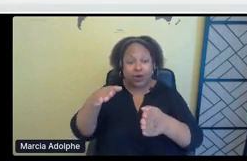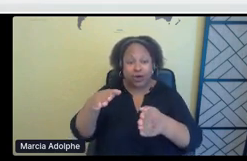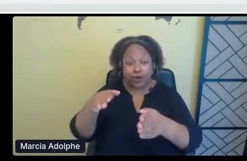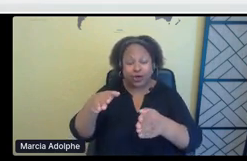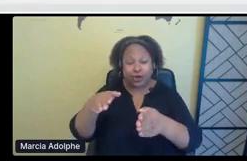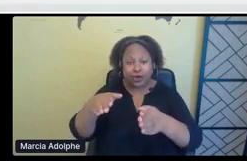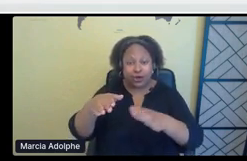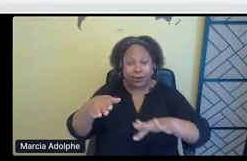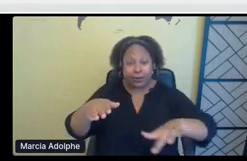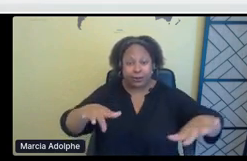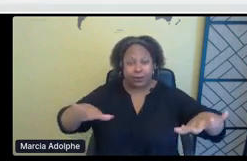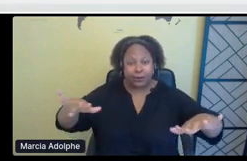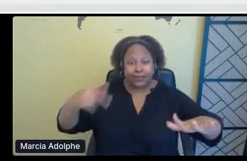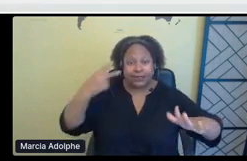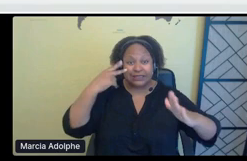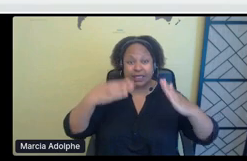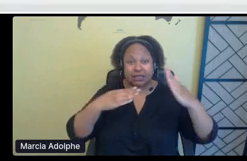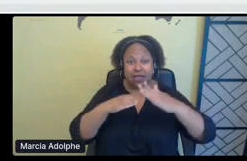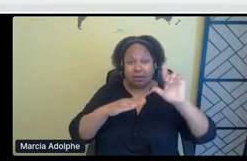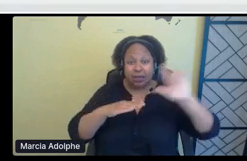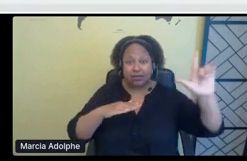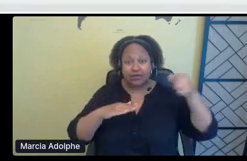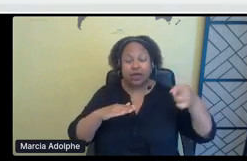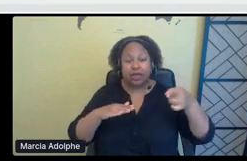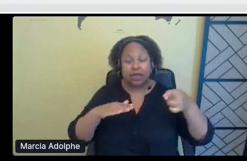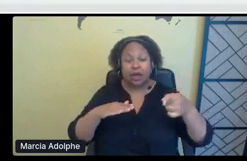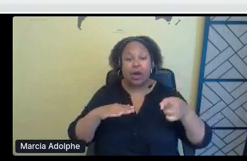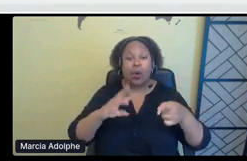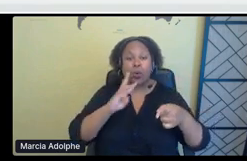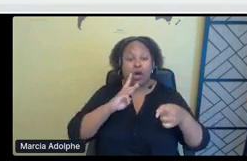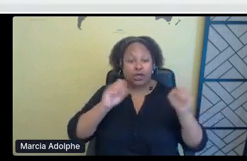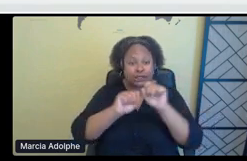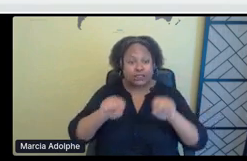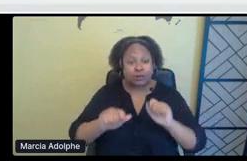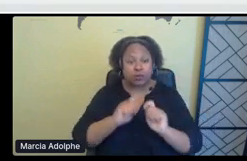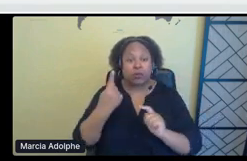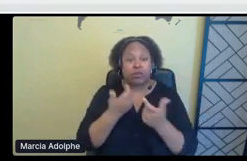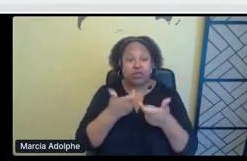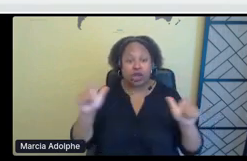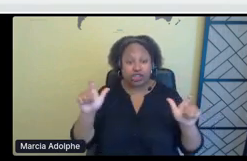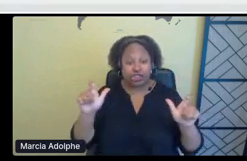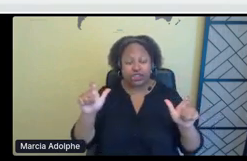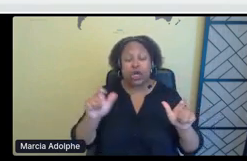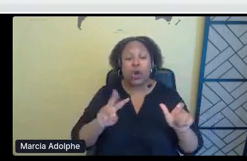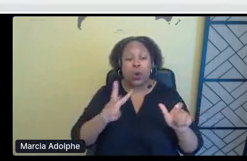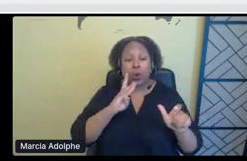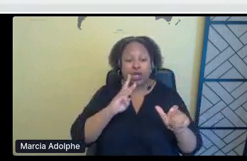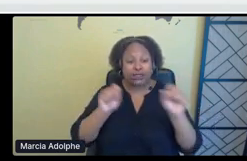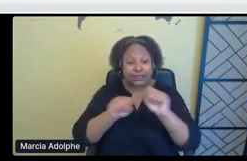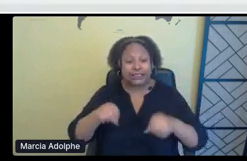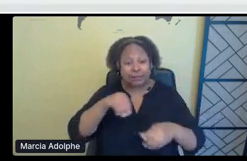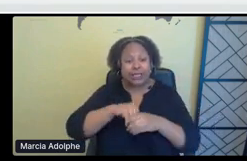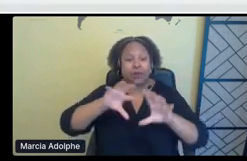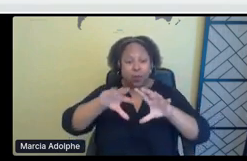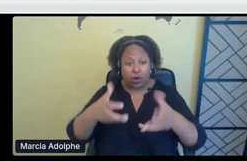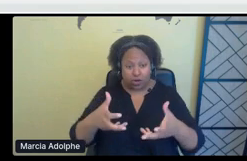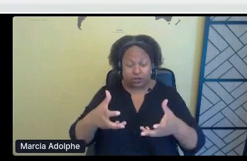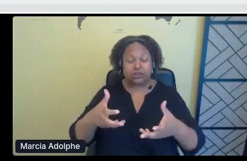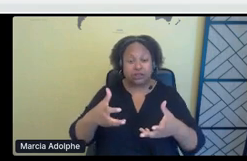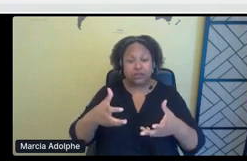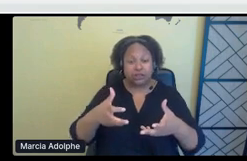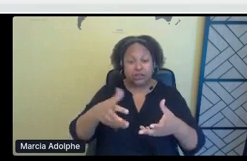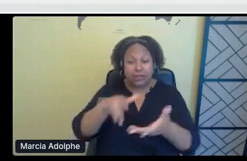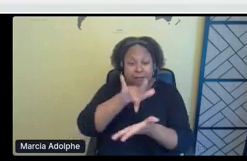one of the largest, um, intact water systems in the world. Um, it's a inland Delta. Um, it's the peace